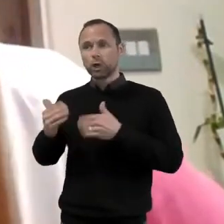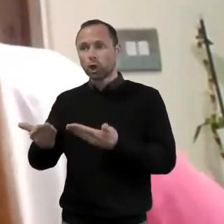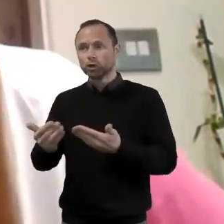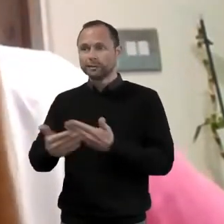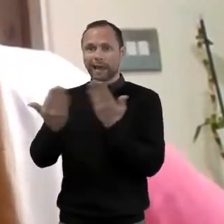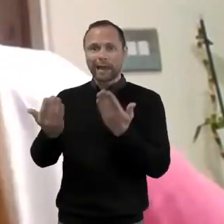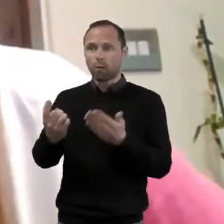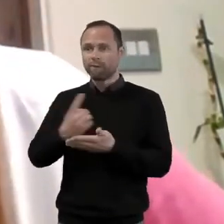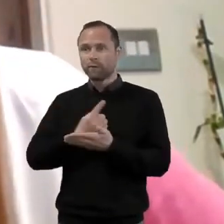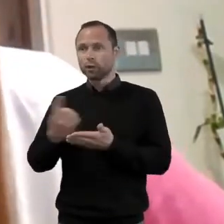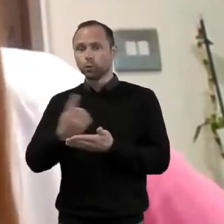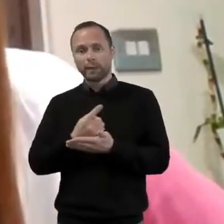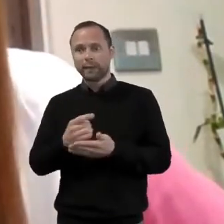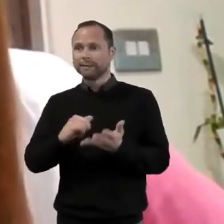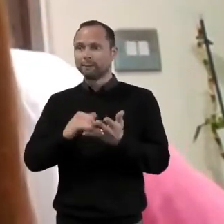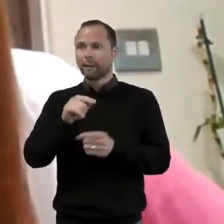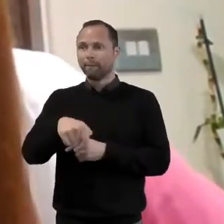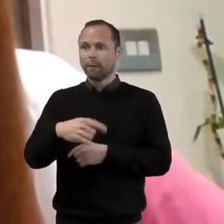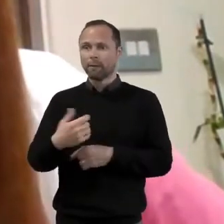starting back in September.